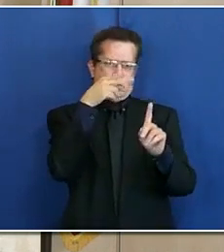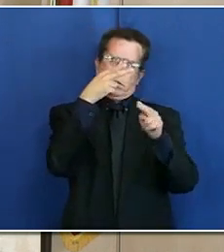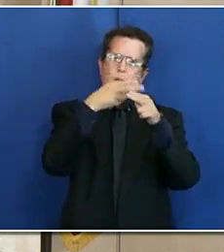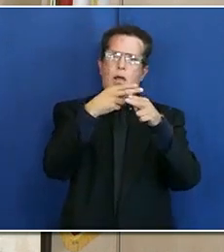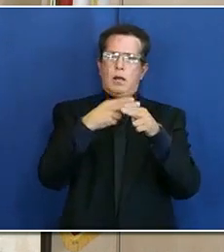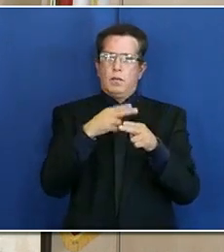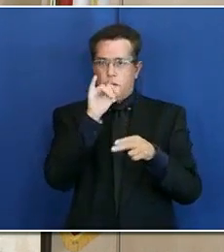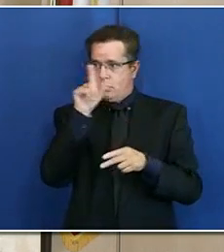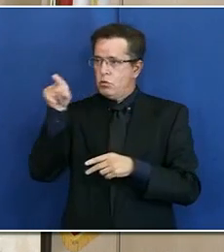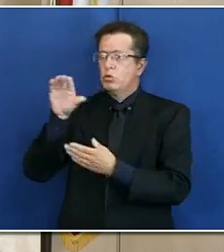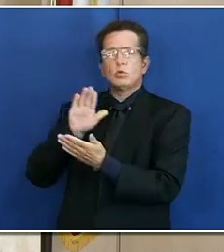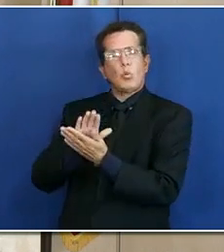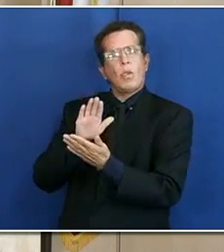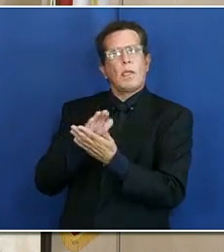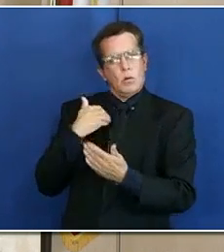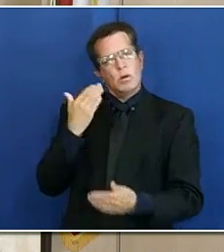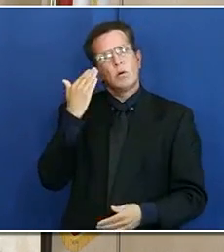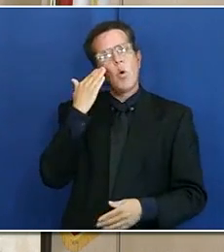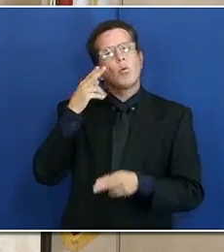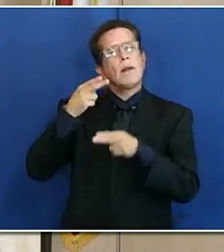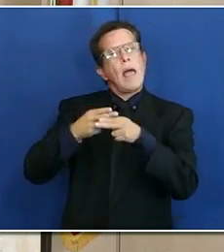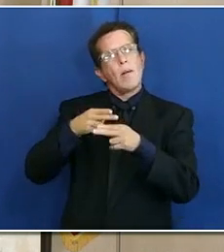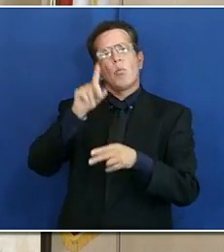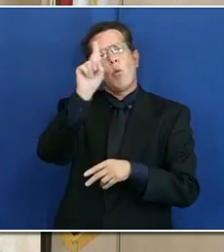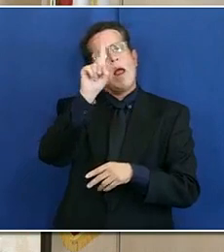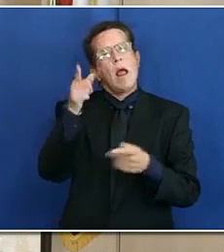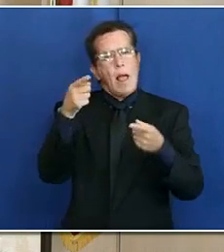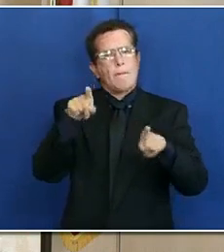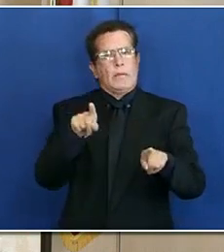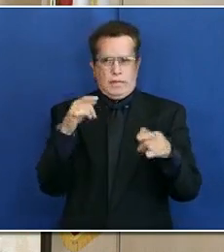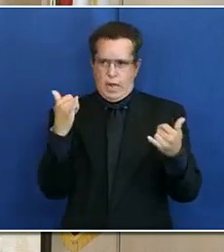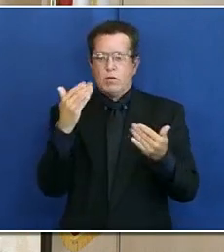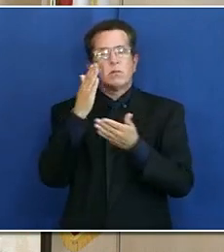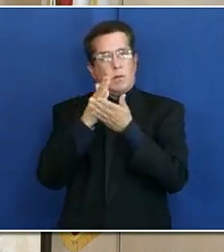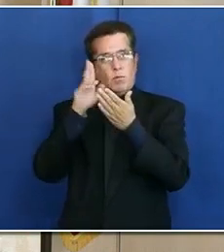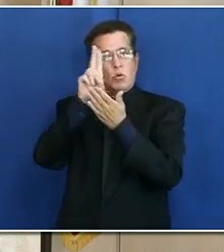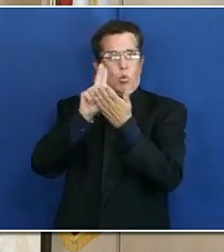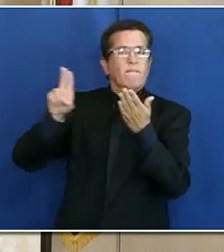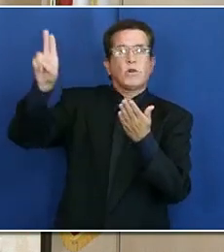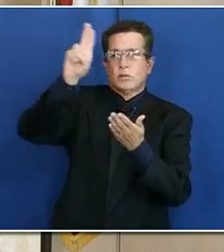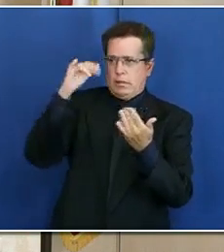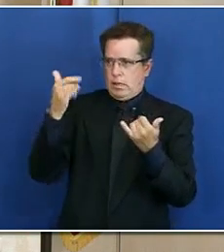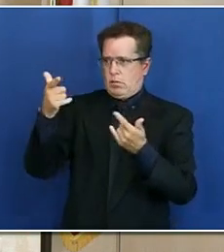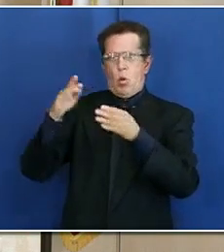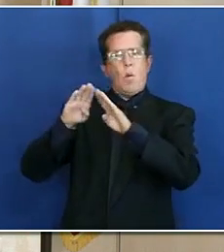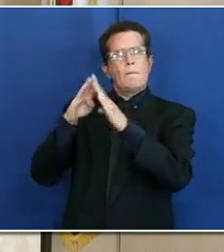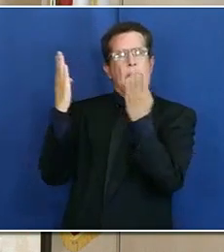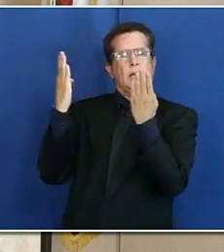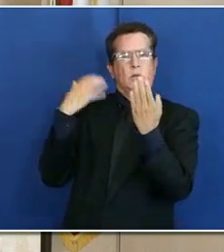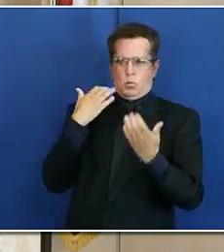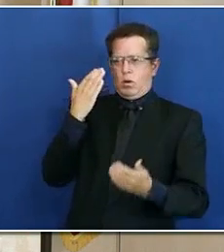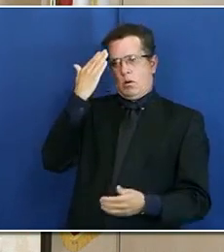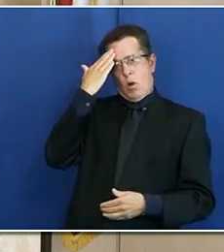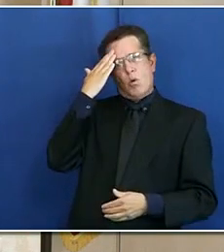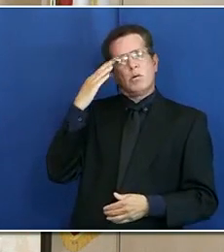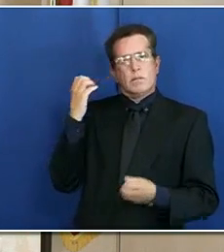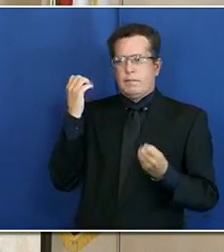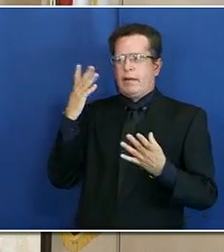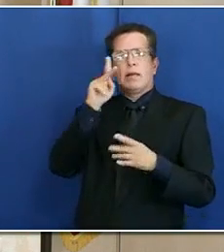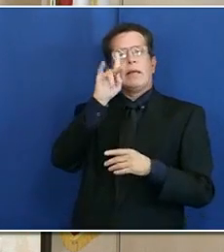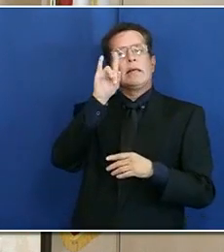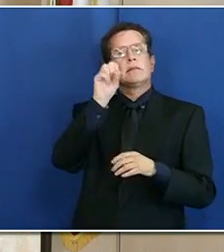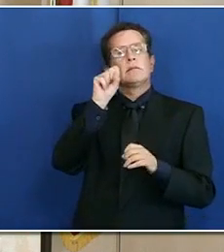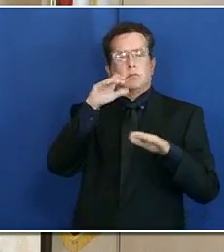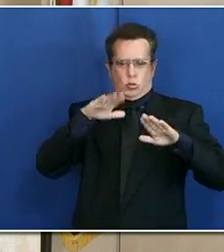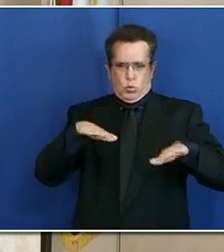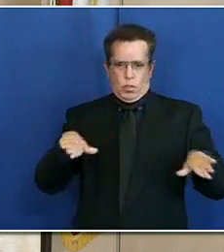if my kid is going to school, and especially now that we have some universities locally opening up and thousands of kids coming in from all